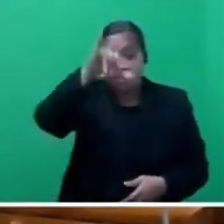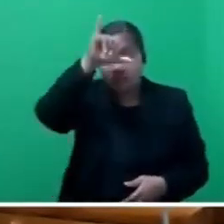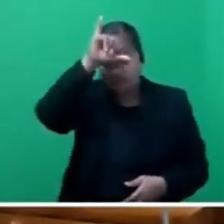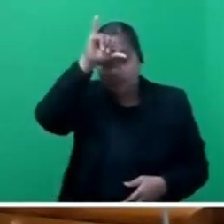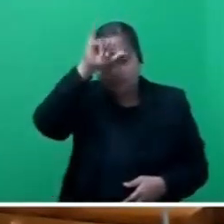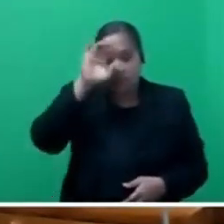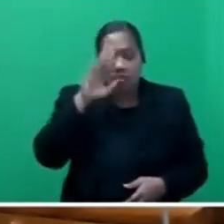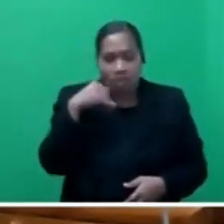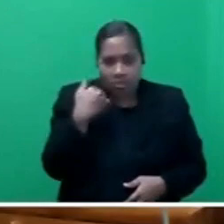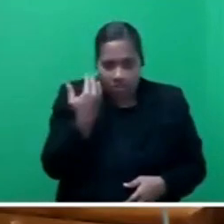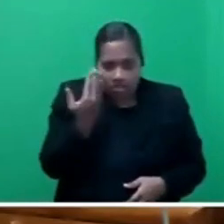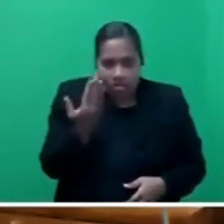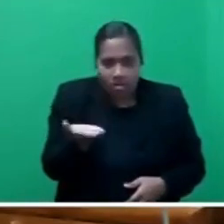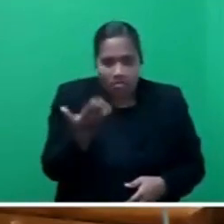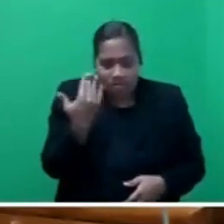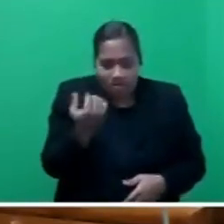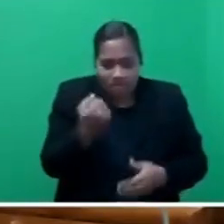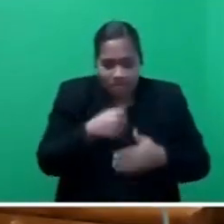the detail.